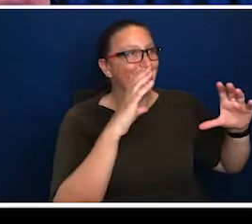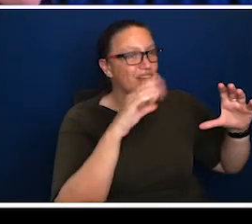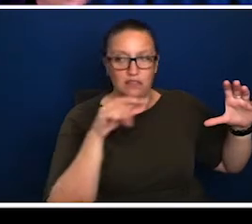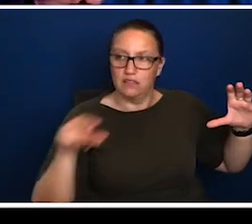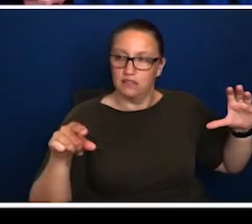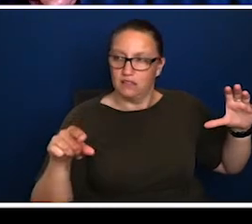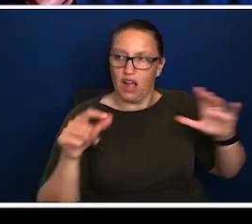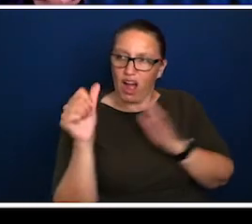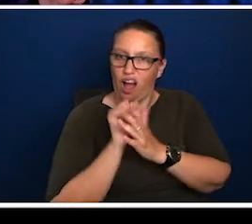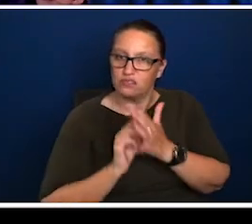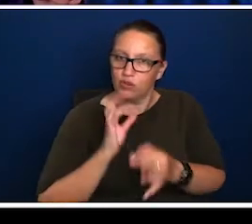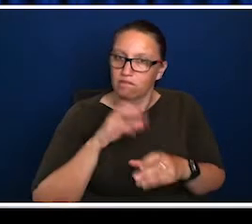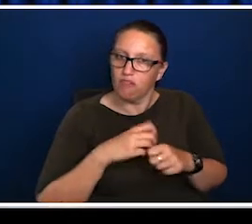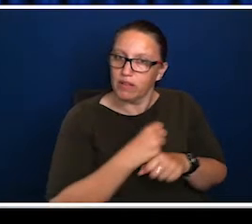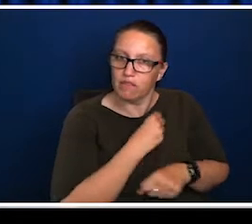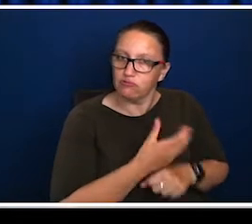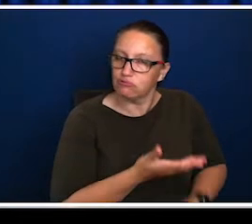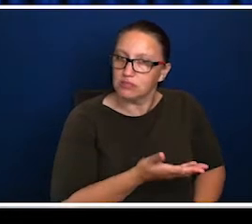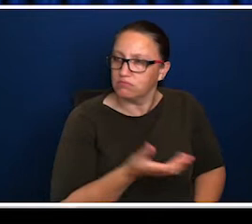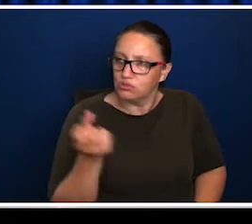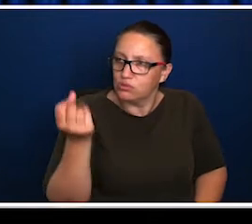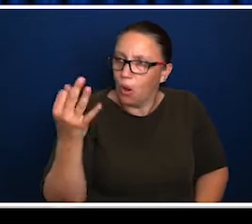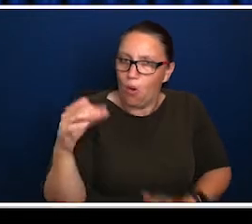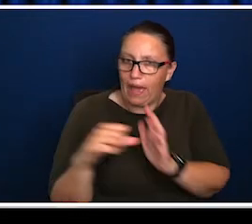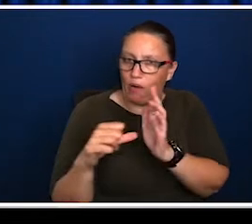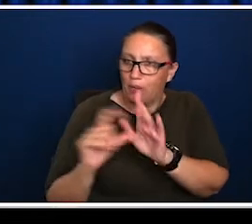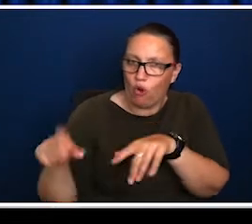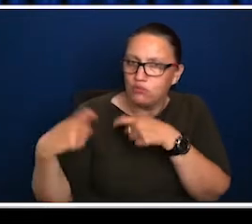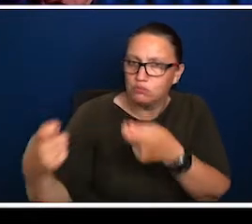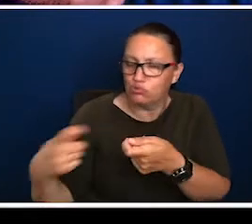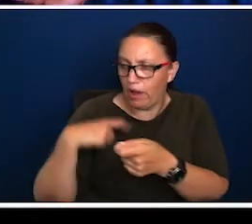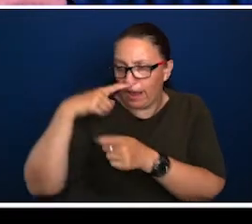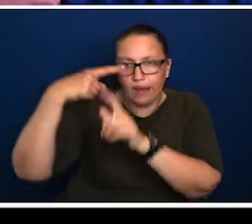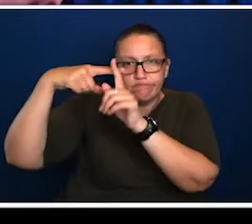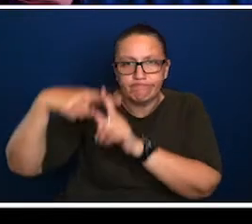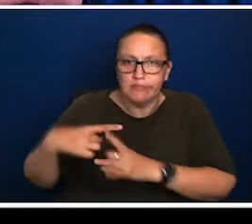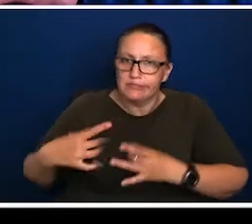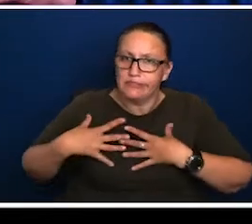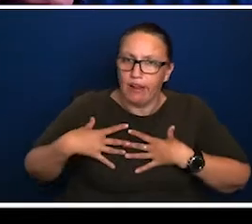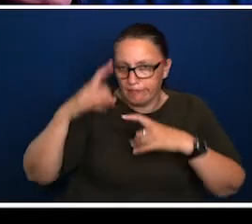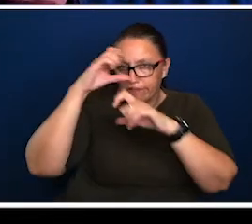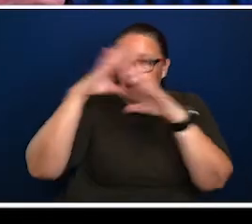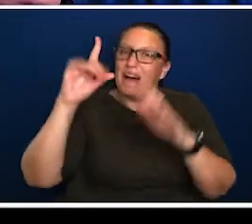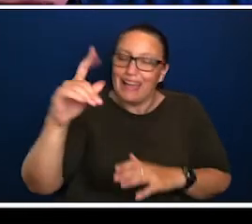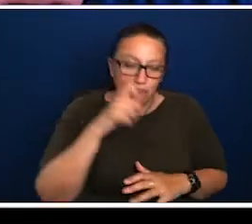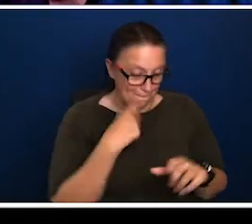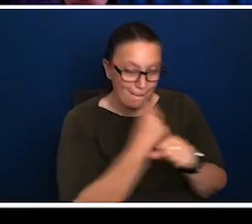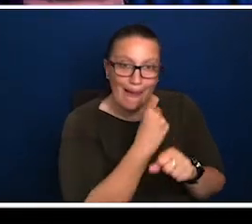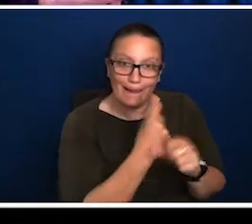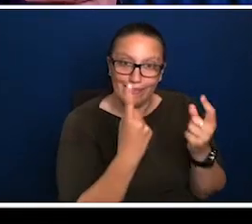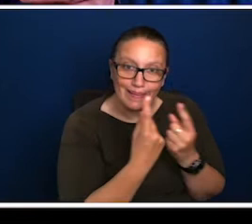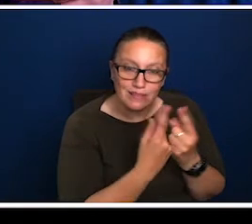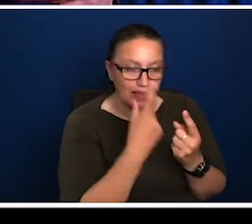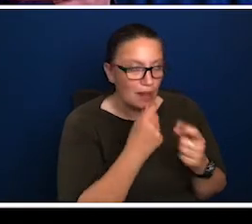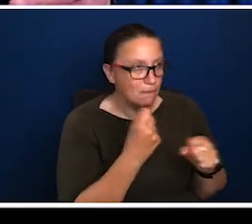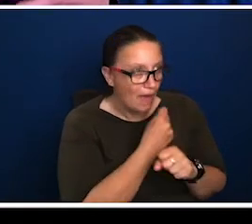I can't see all the bits of the, I can't see the bits of the economic equation there to be able to add it up for myself in my head the same way I could,